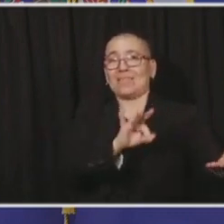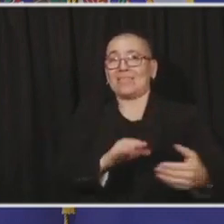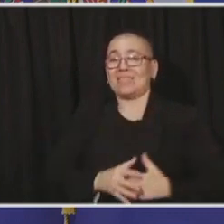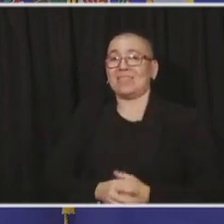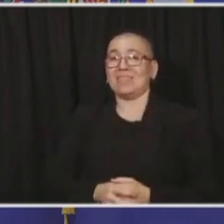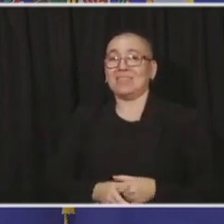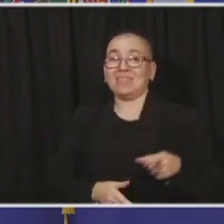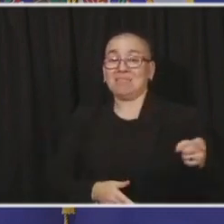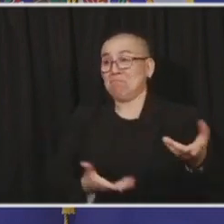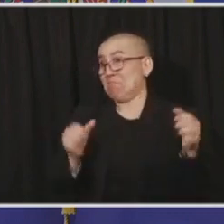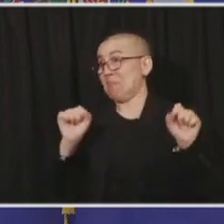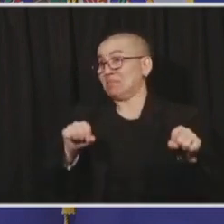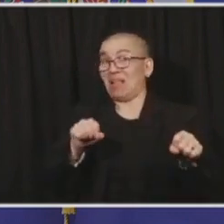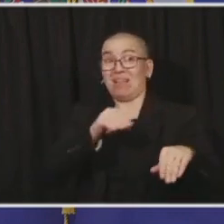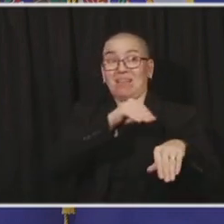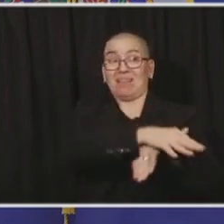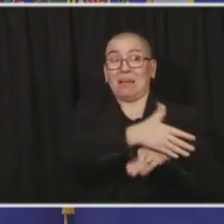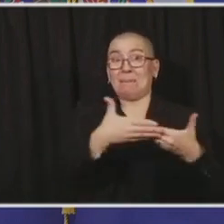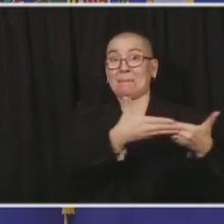baby.